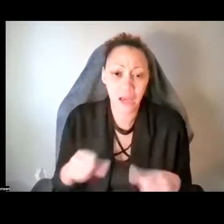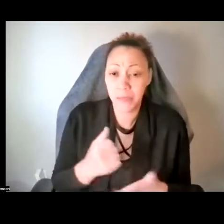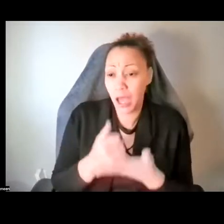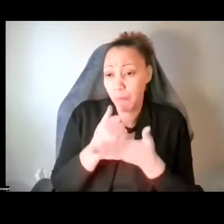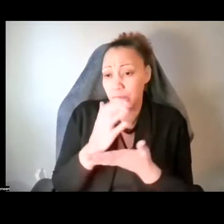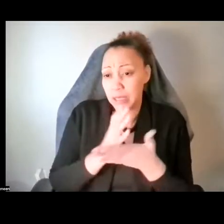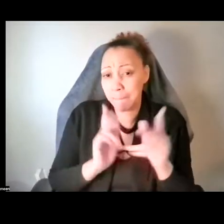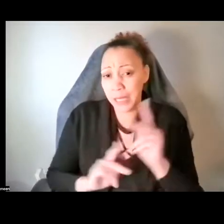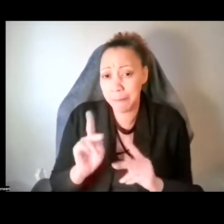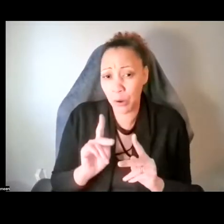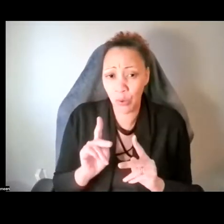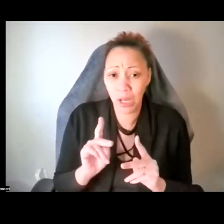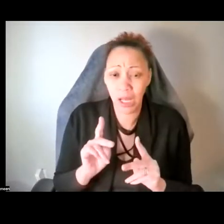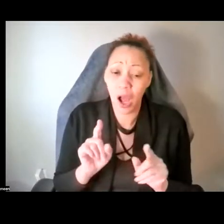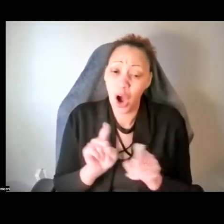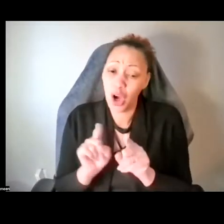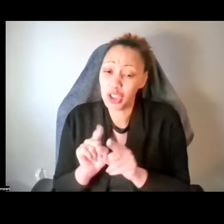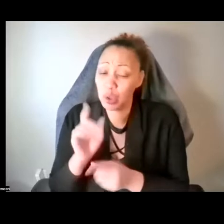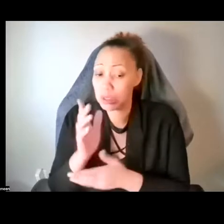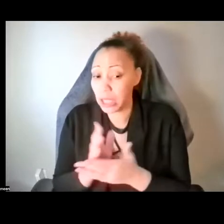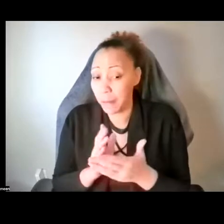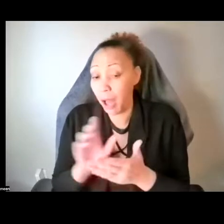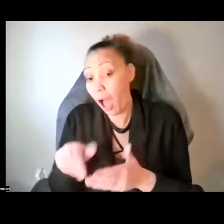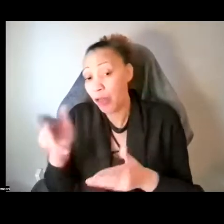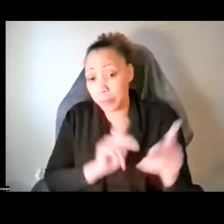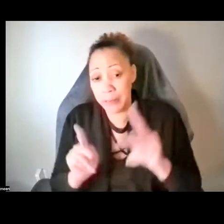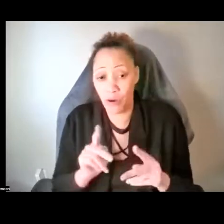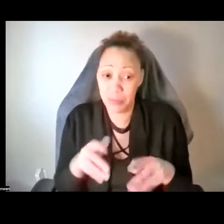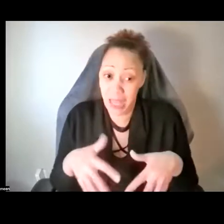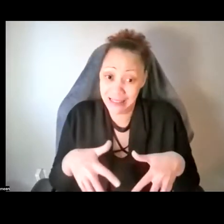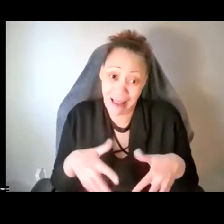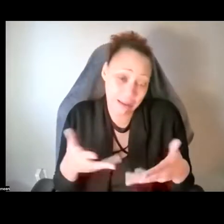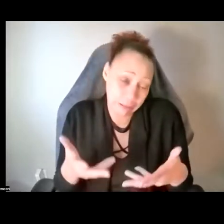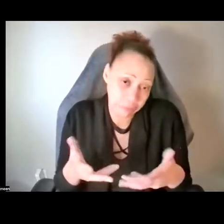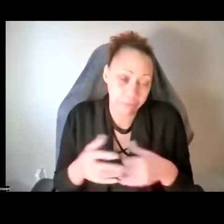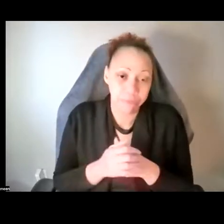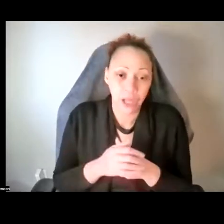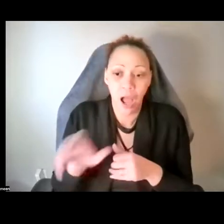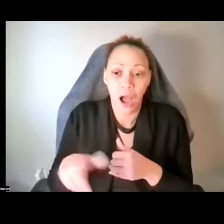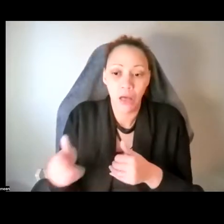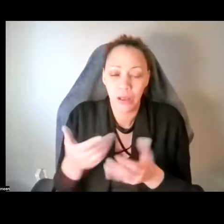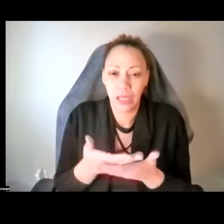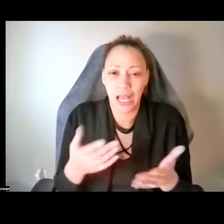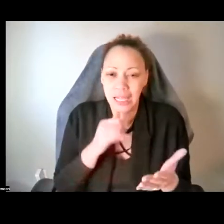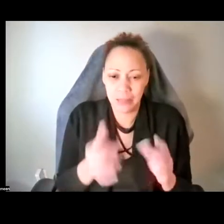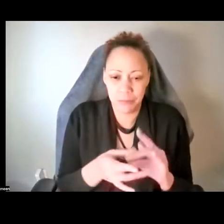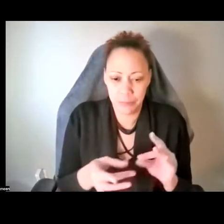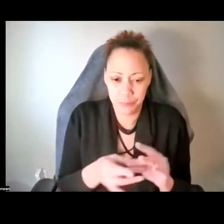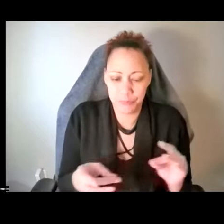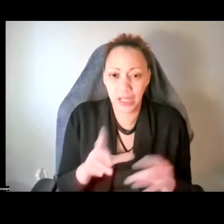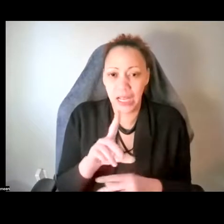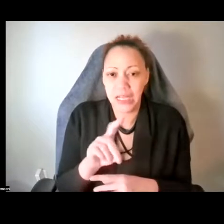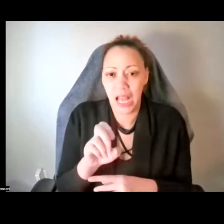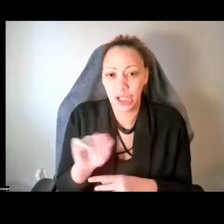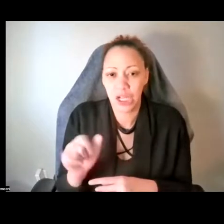some people and it could be anxiety provoking for others. Um, I think one thing that I, I didn't get to mention is that Dr. Stan Groff, who did a lot of